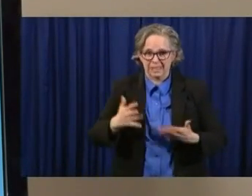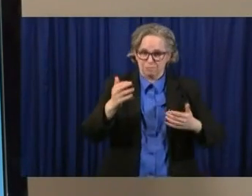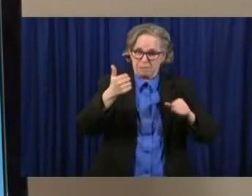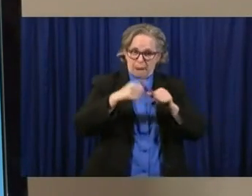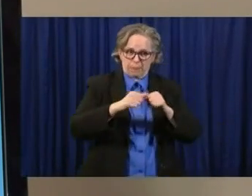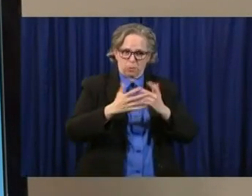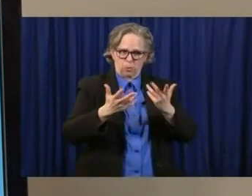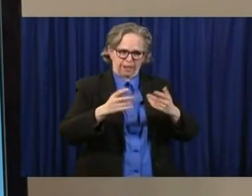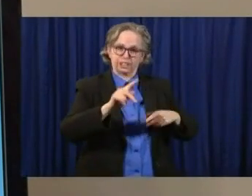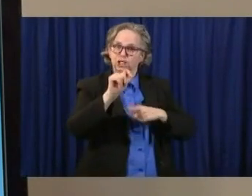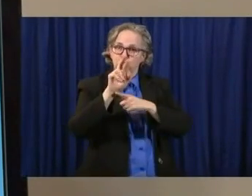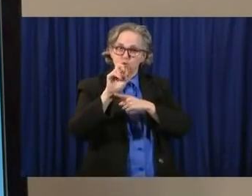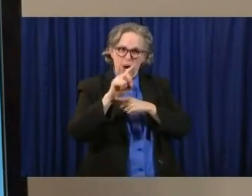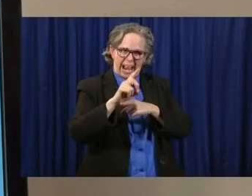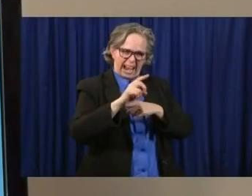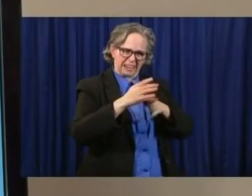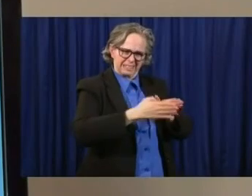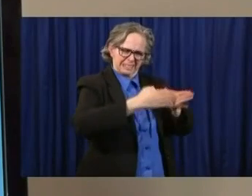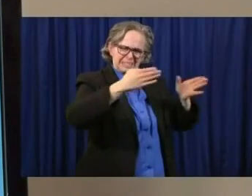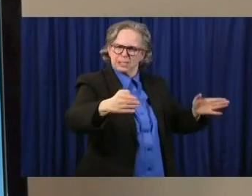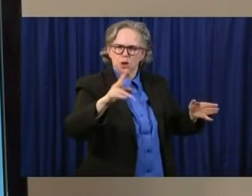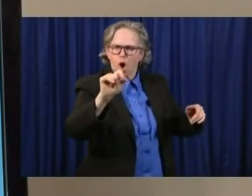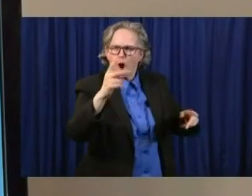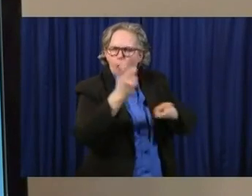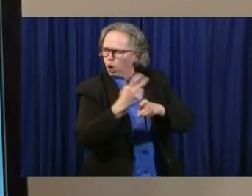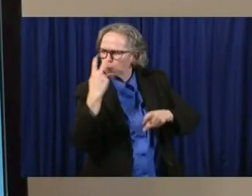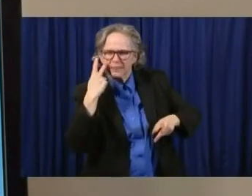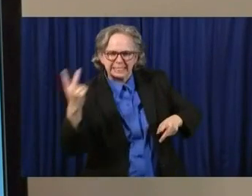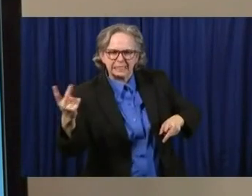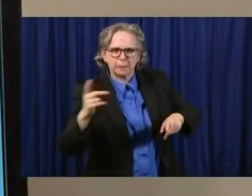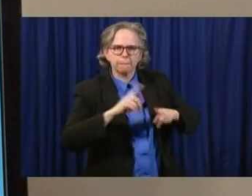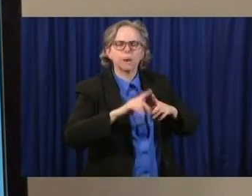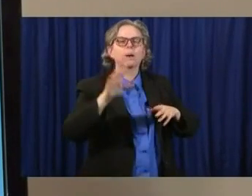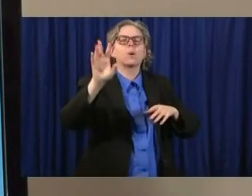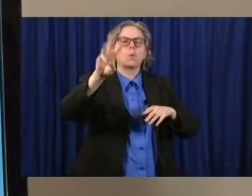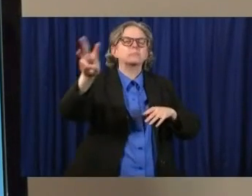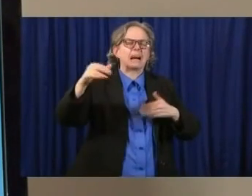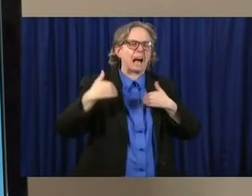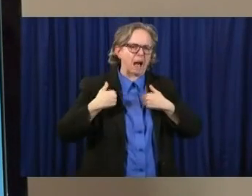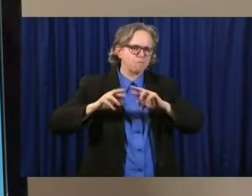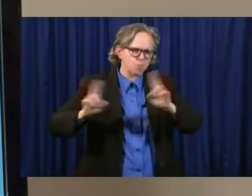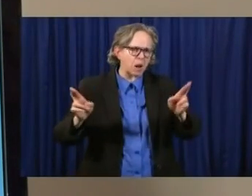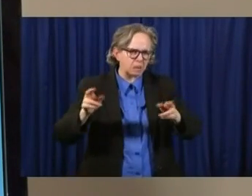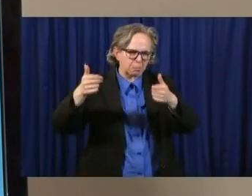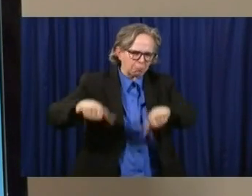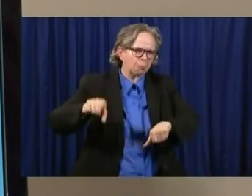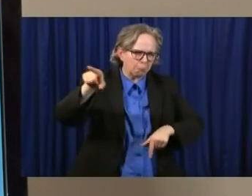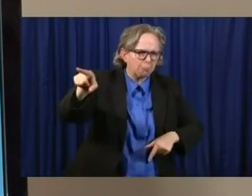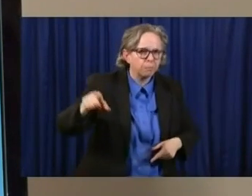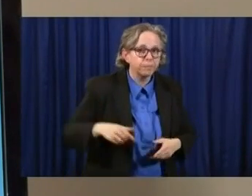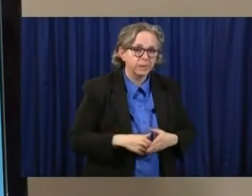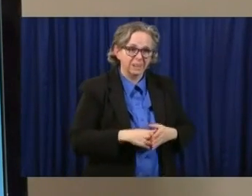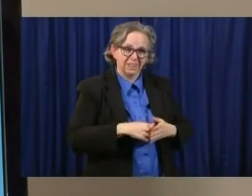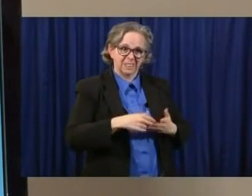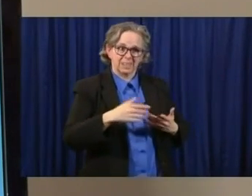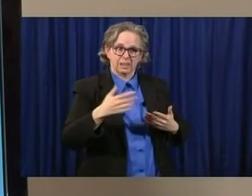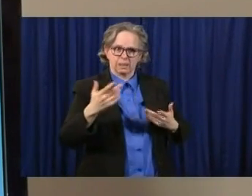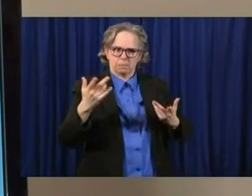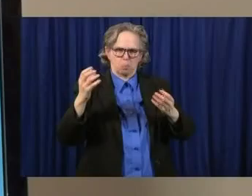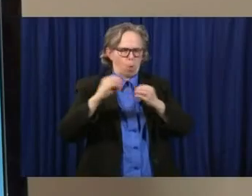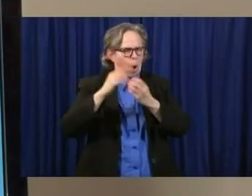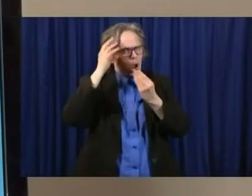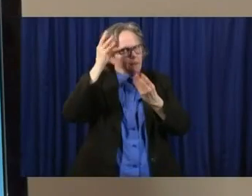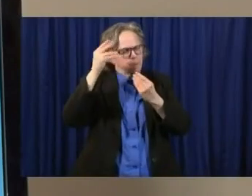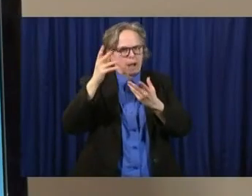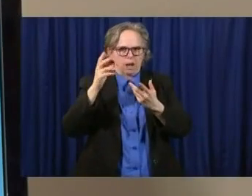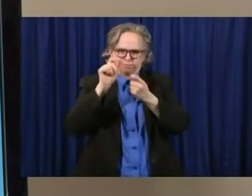at home, but go to our website, coronavirus.ohio.gov. You'll be finding a lot more data there. One of the governor